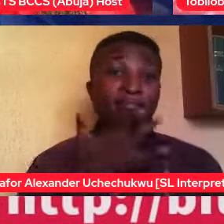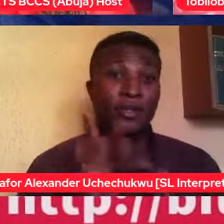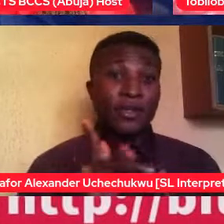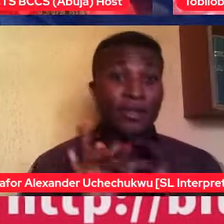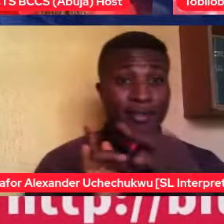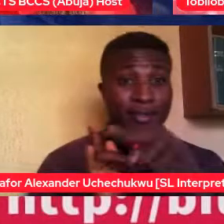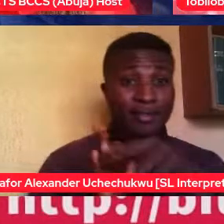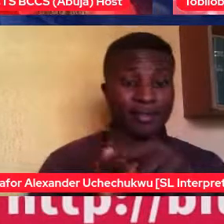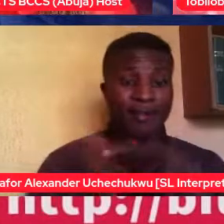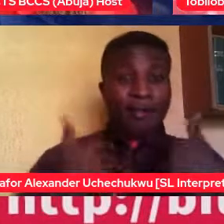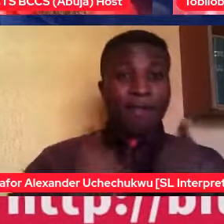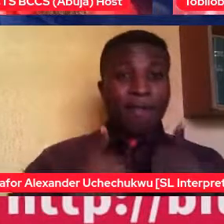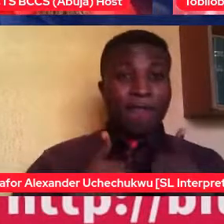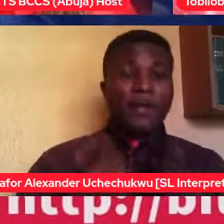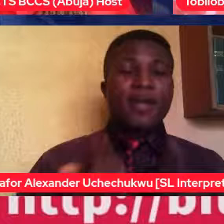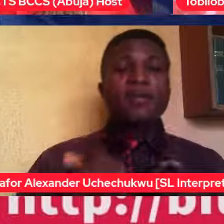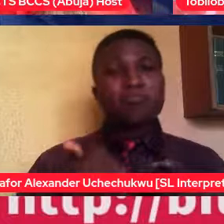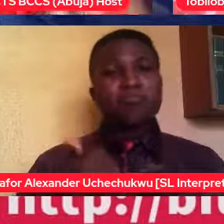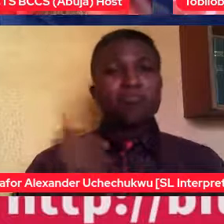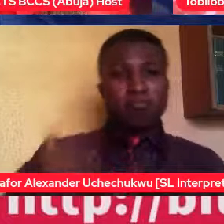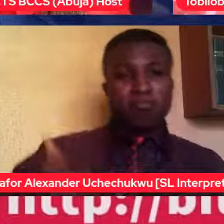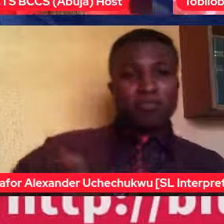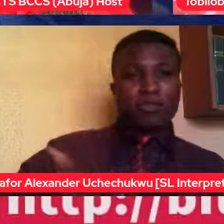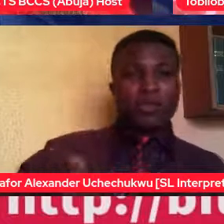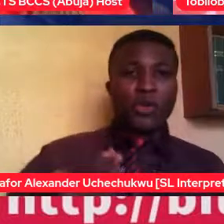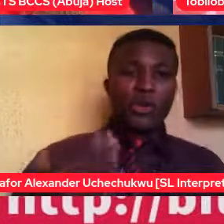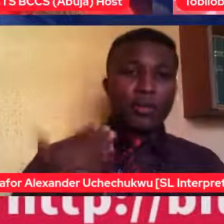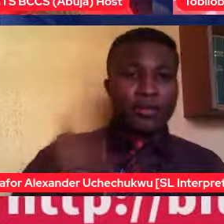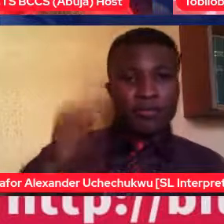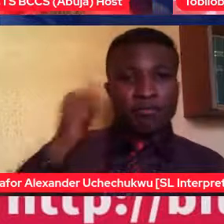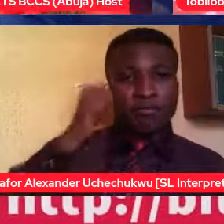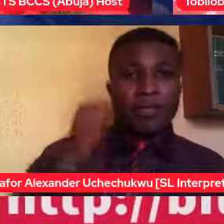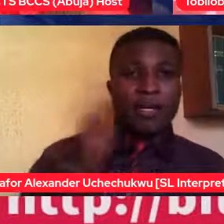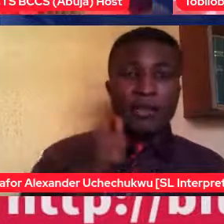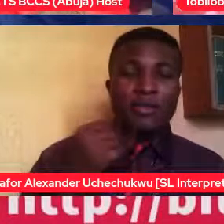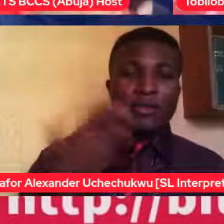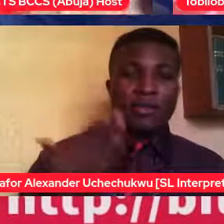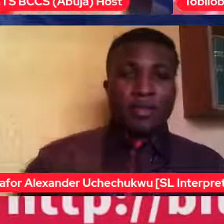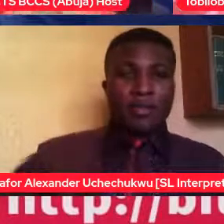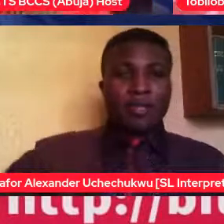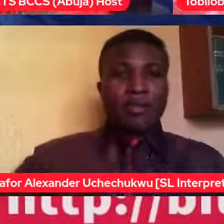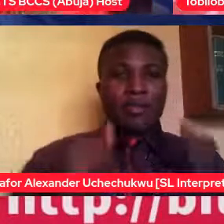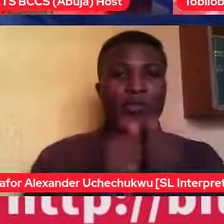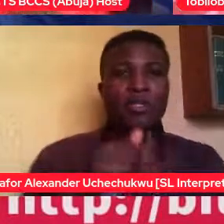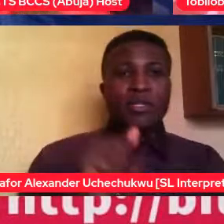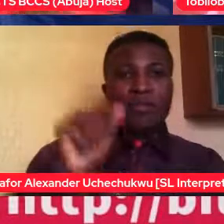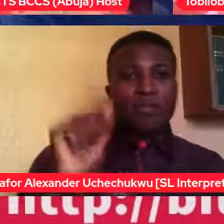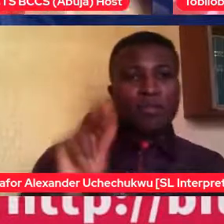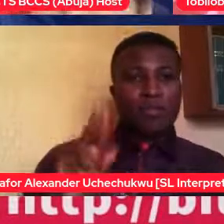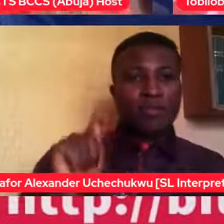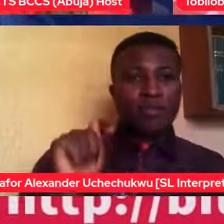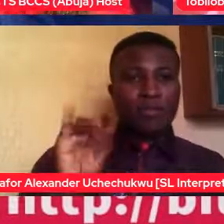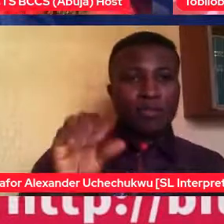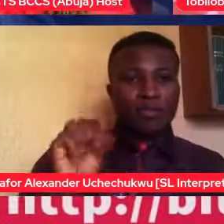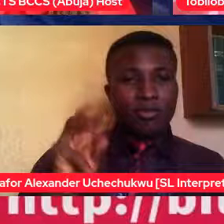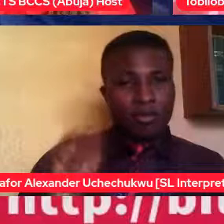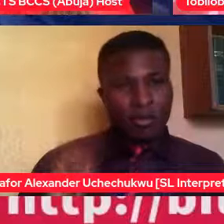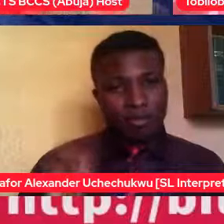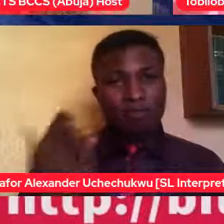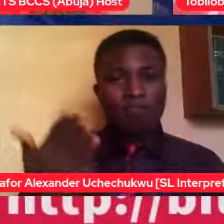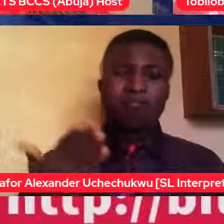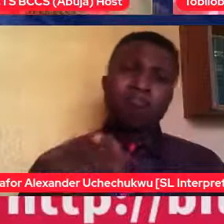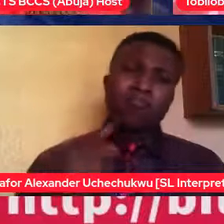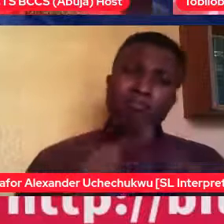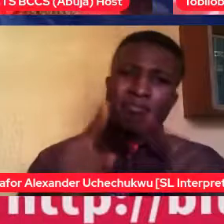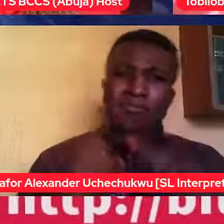autism. And of course, we know teenage years almost flies here and there. We have crush on people. We have Toby Laba in the